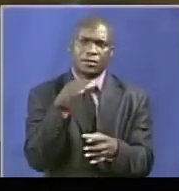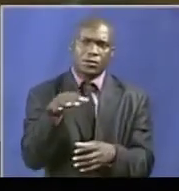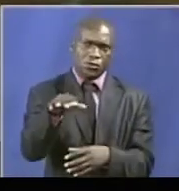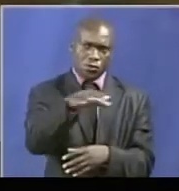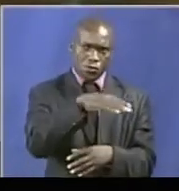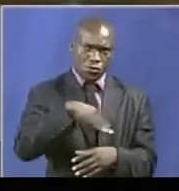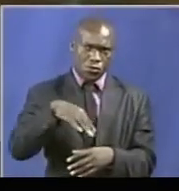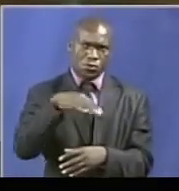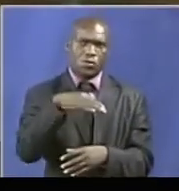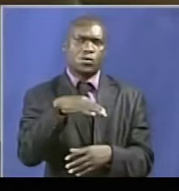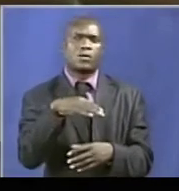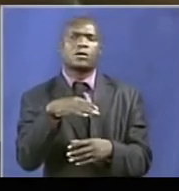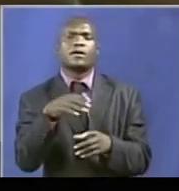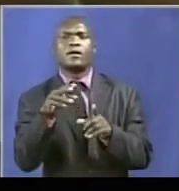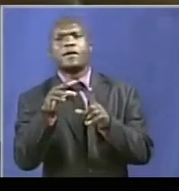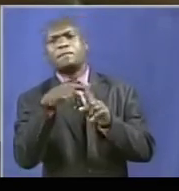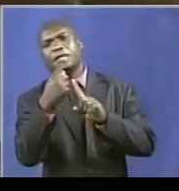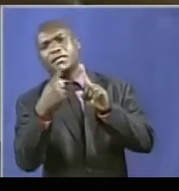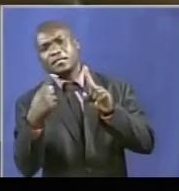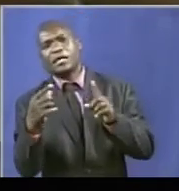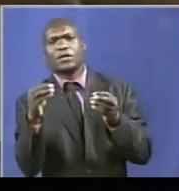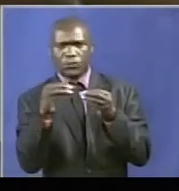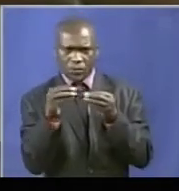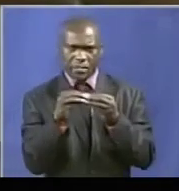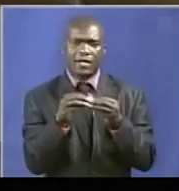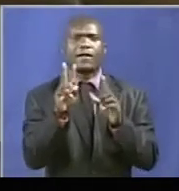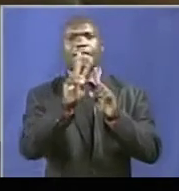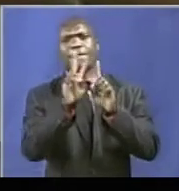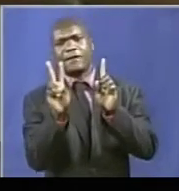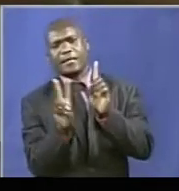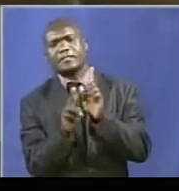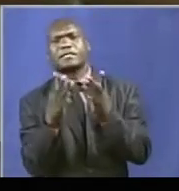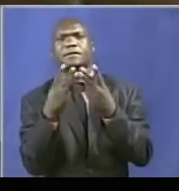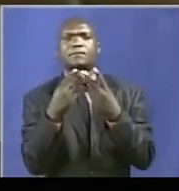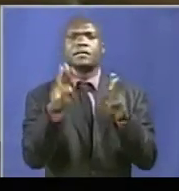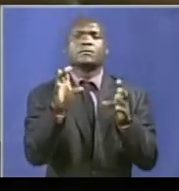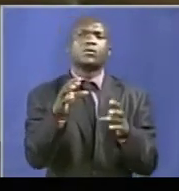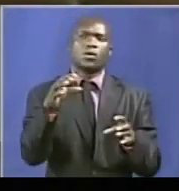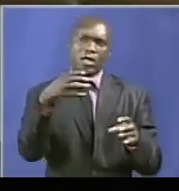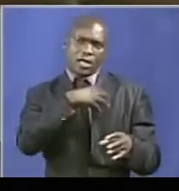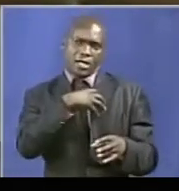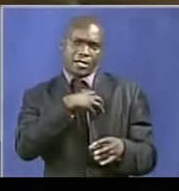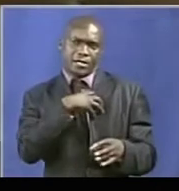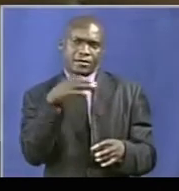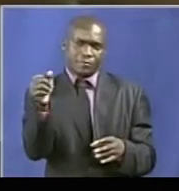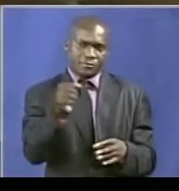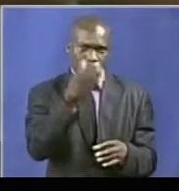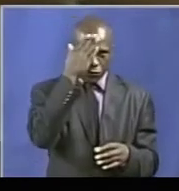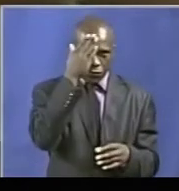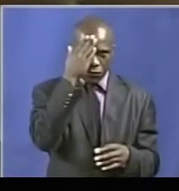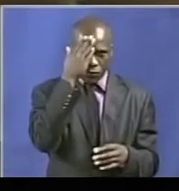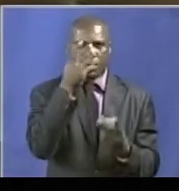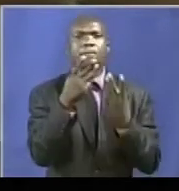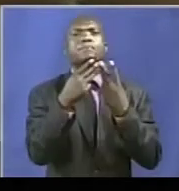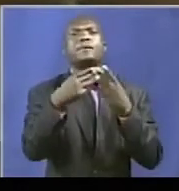including the vice president sit at the pleasure of the president. The president